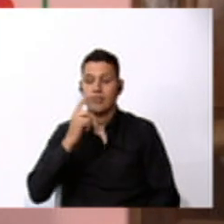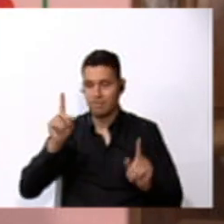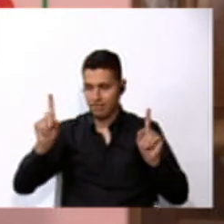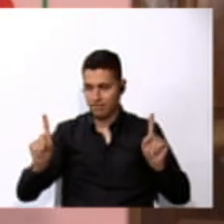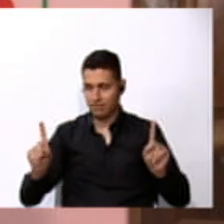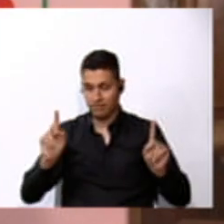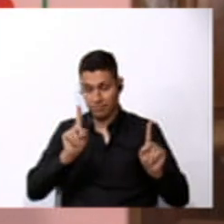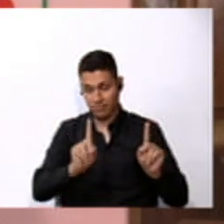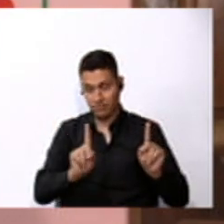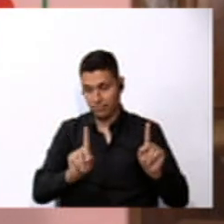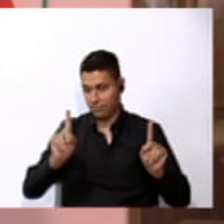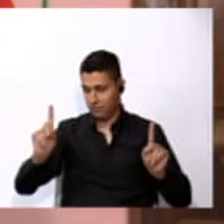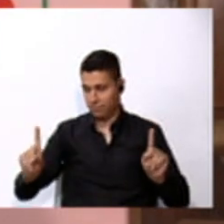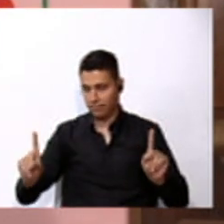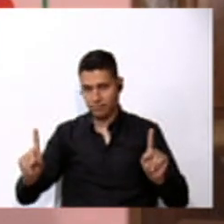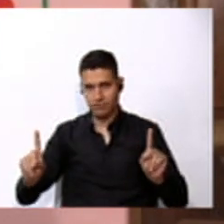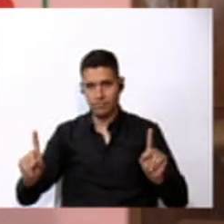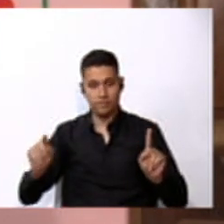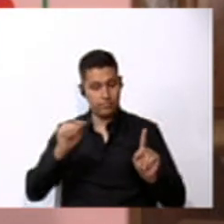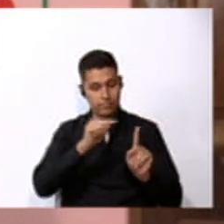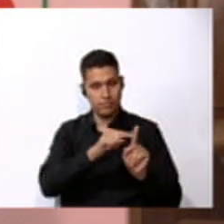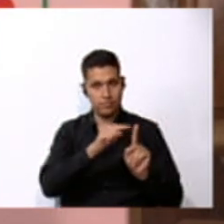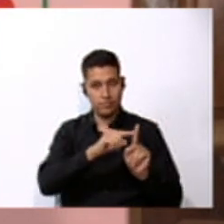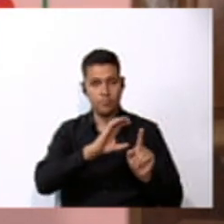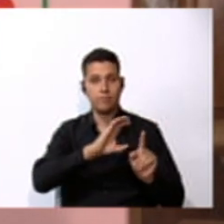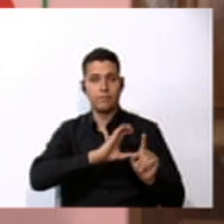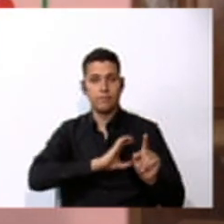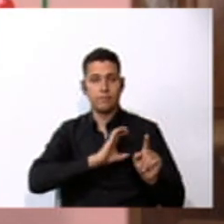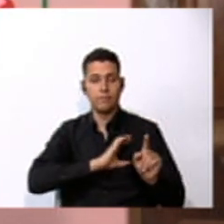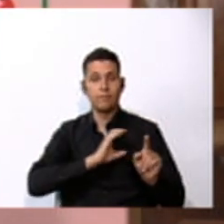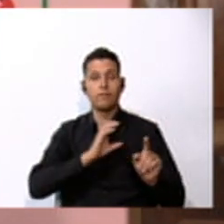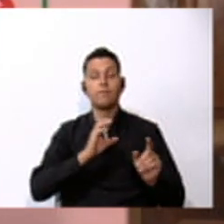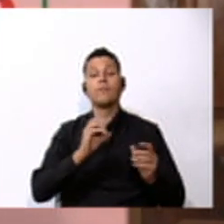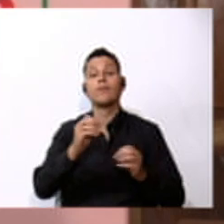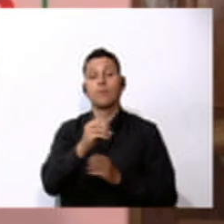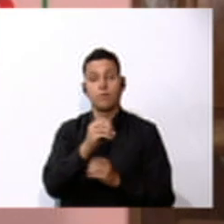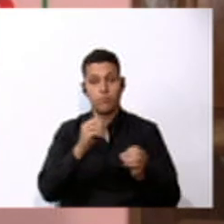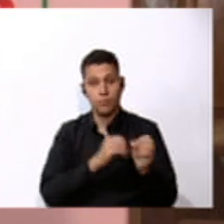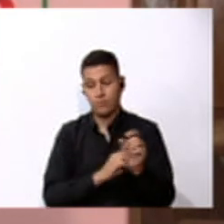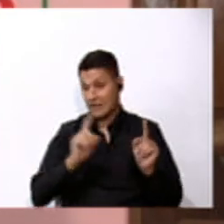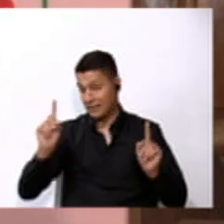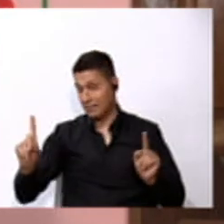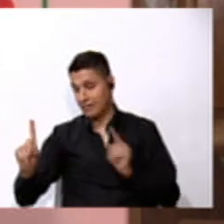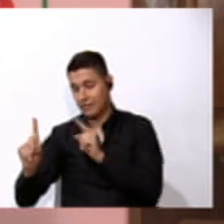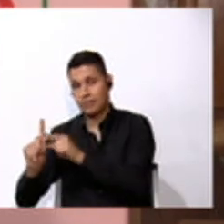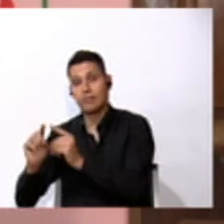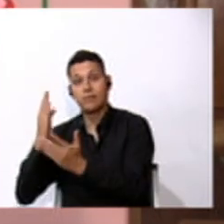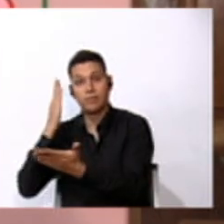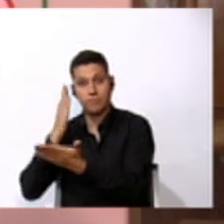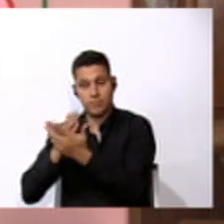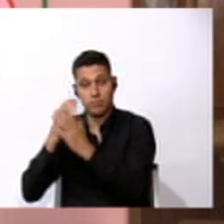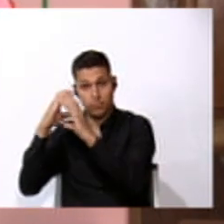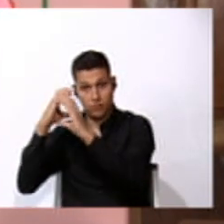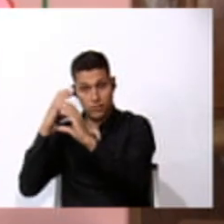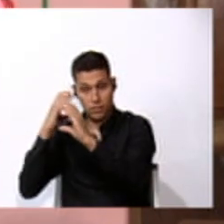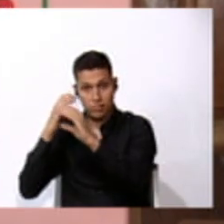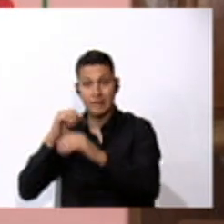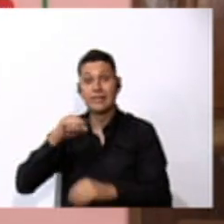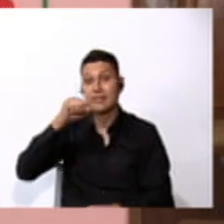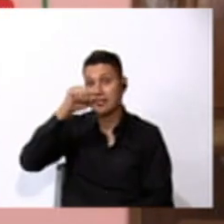the police and the bus stop, yes